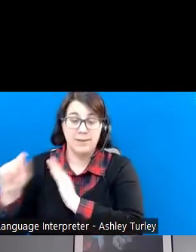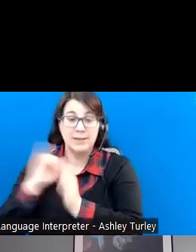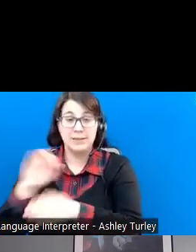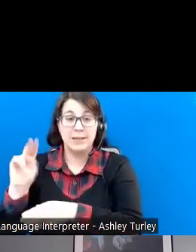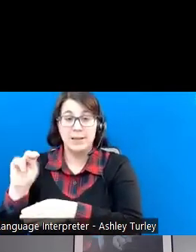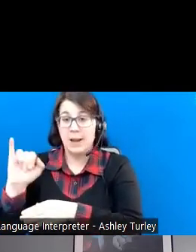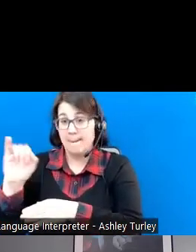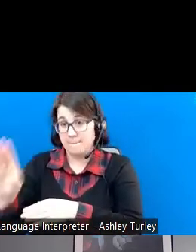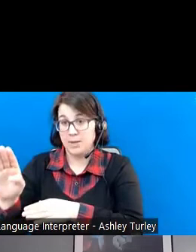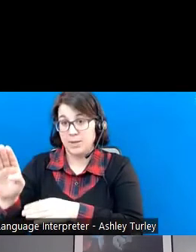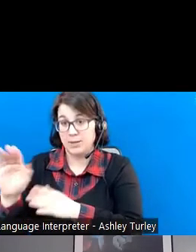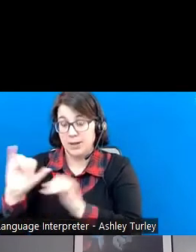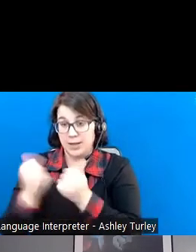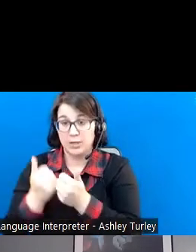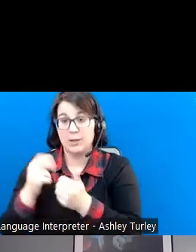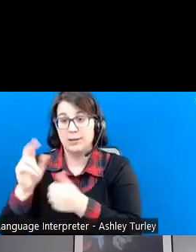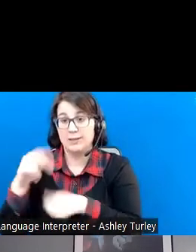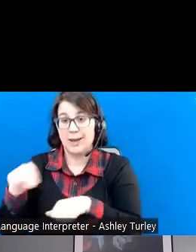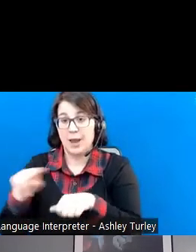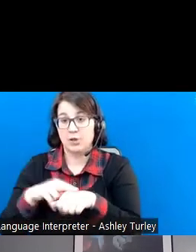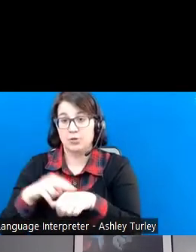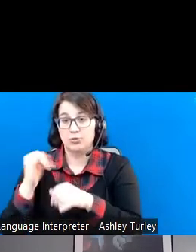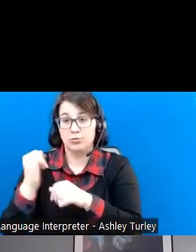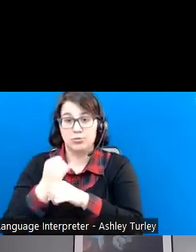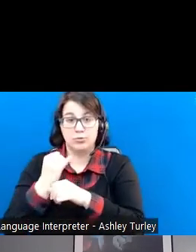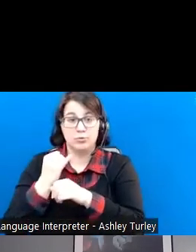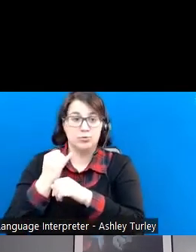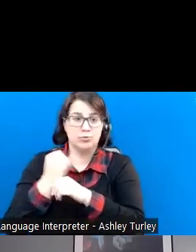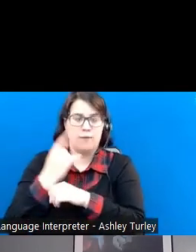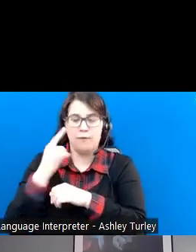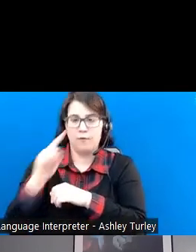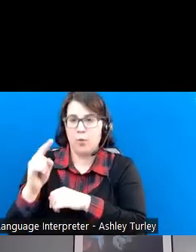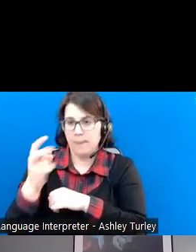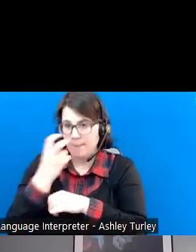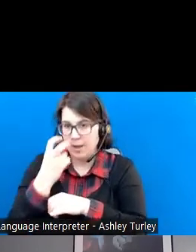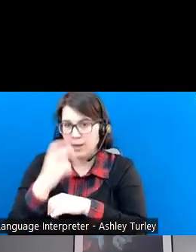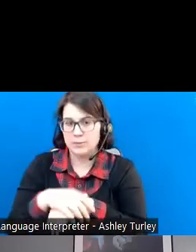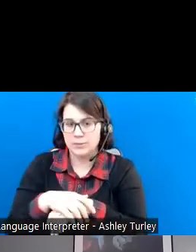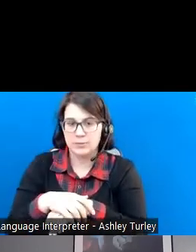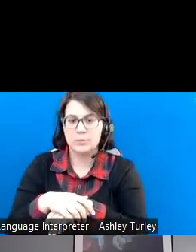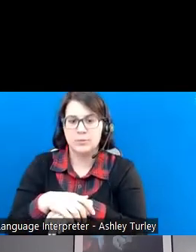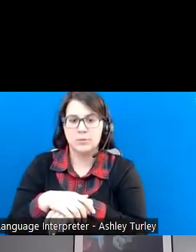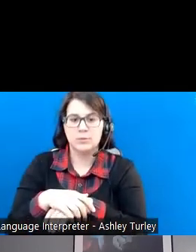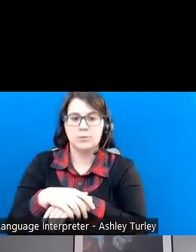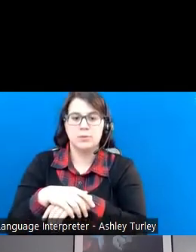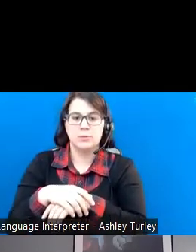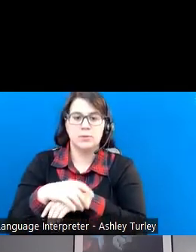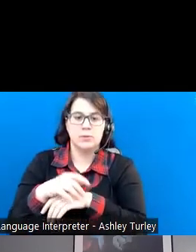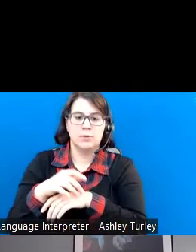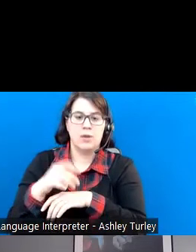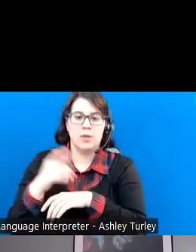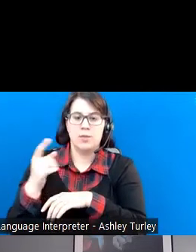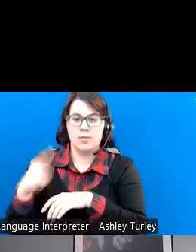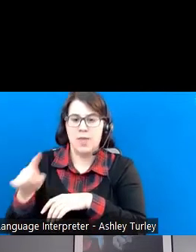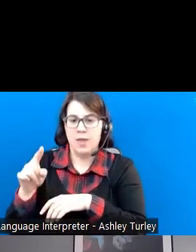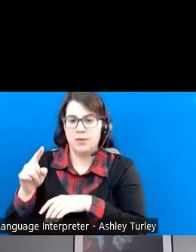for the Blind, producing pens. Then there are AbilityOne Source America, producing nonprofit.